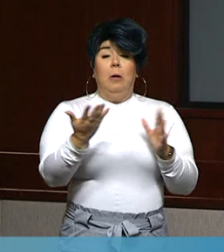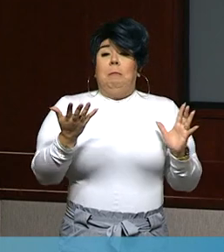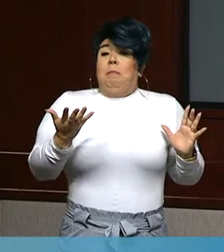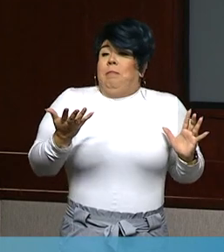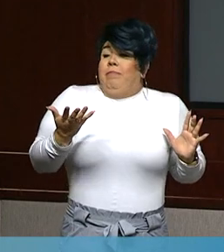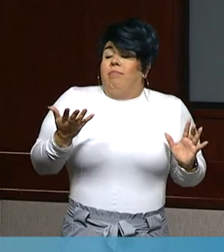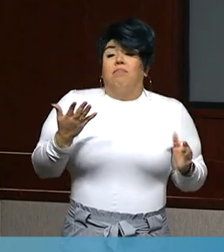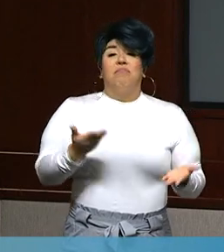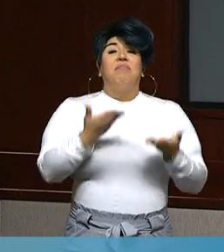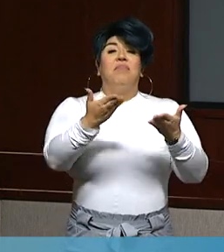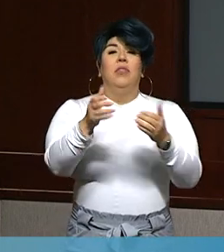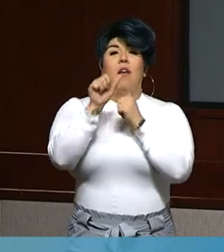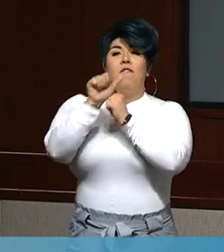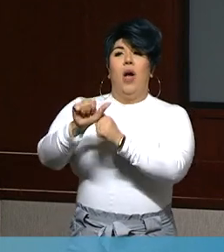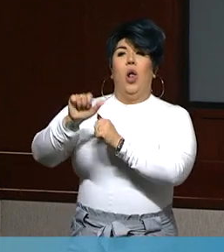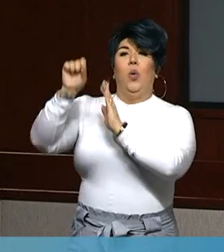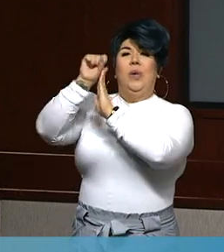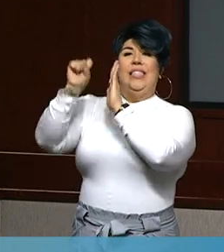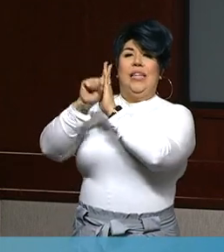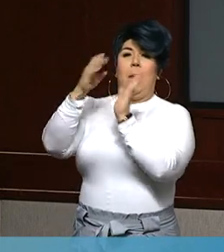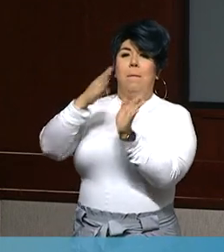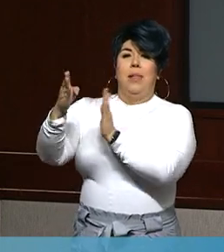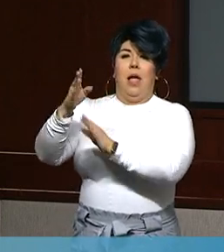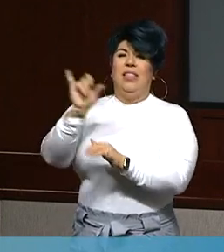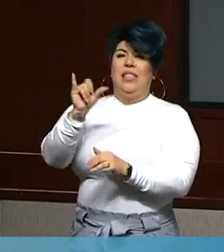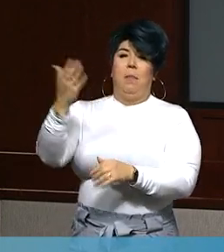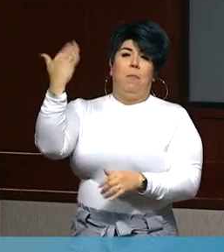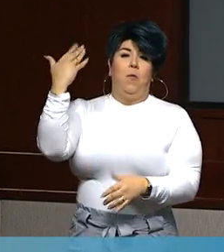transmission within those business industries.